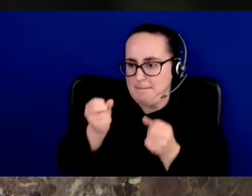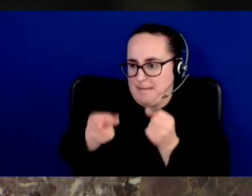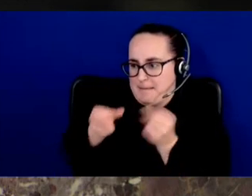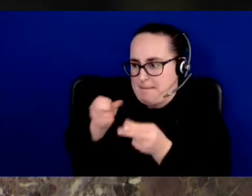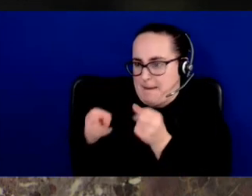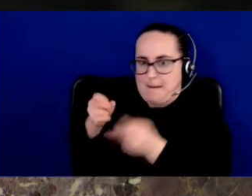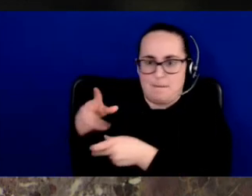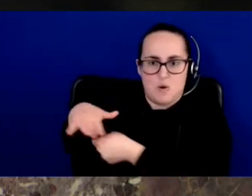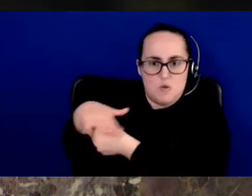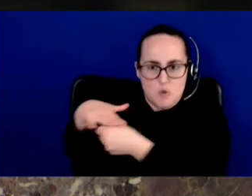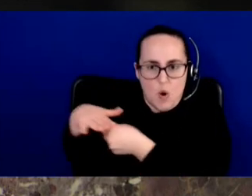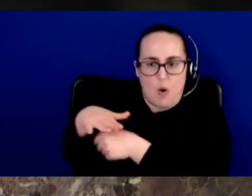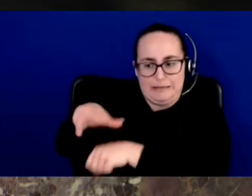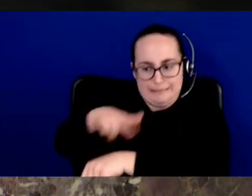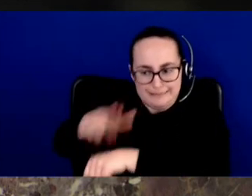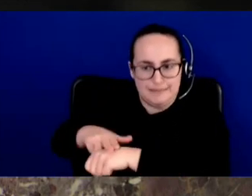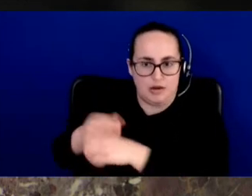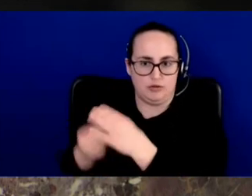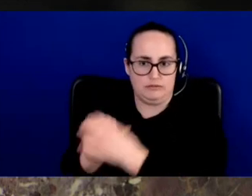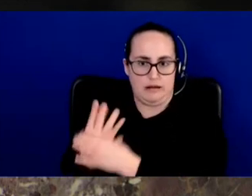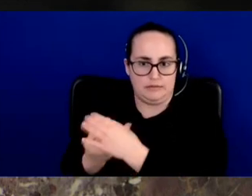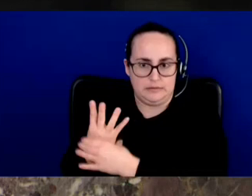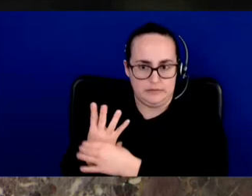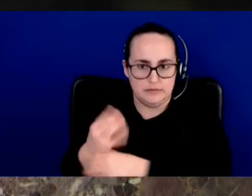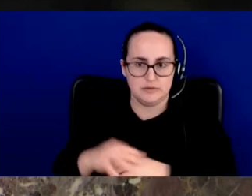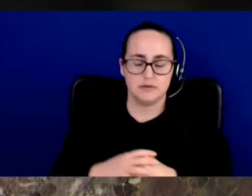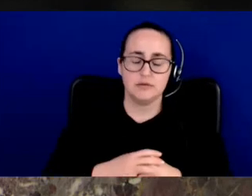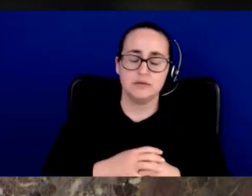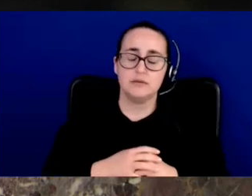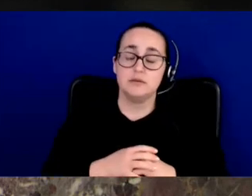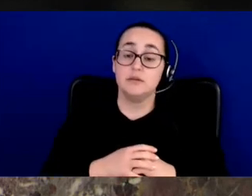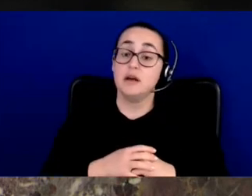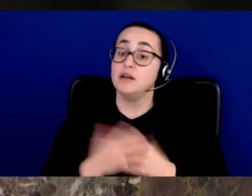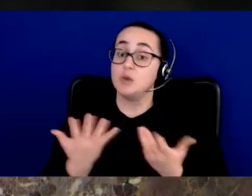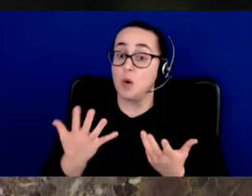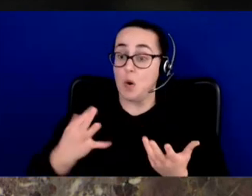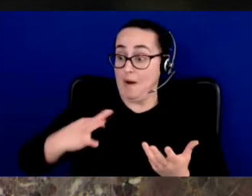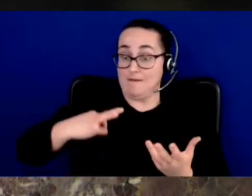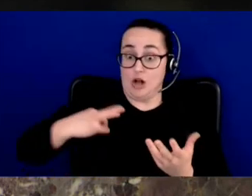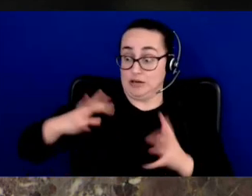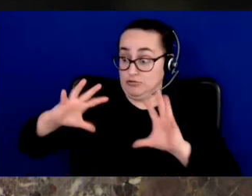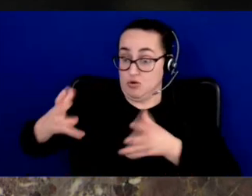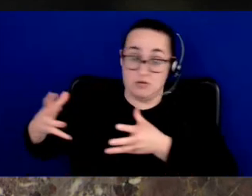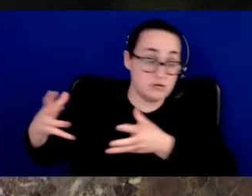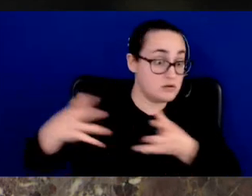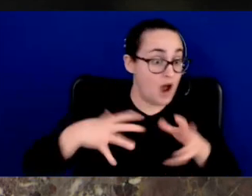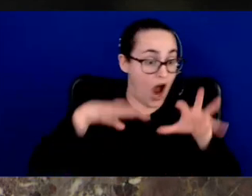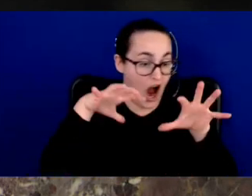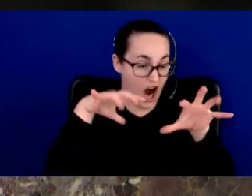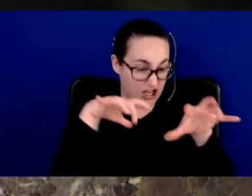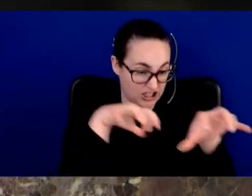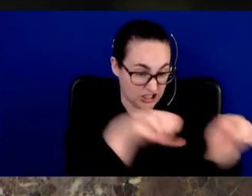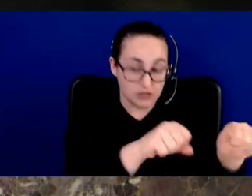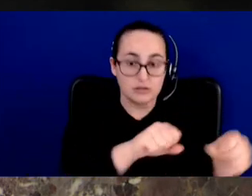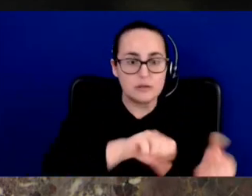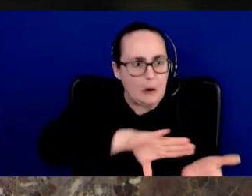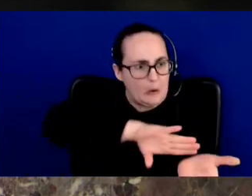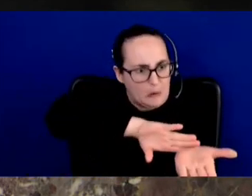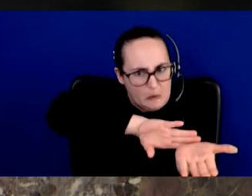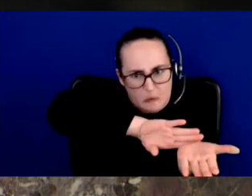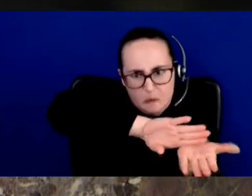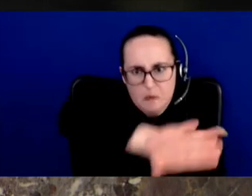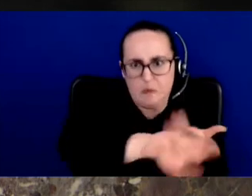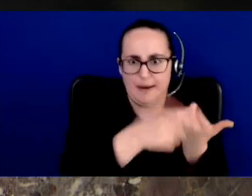Unable to fully eradicate a blackberry bush, volunteers and I were able to systematically create a large area while keeping the spread of a